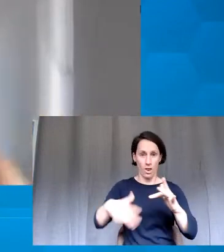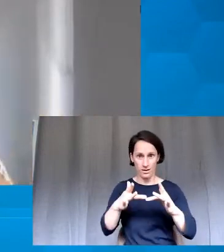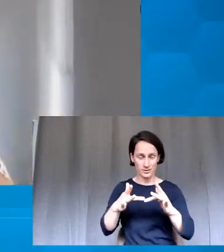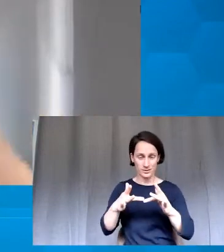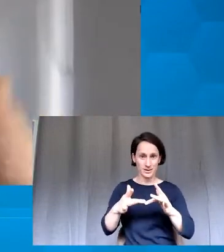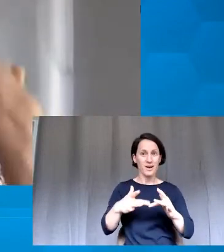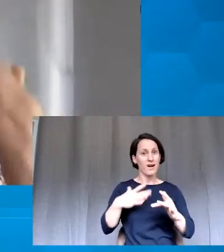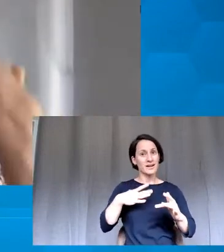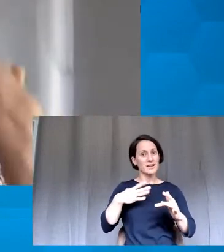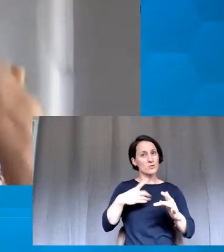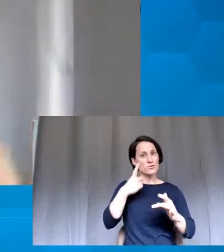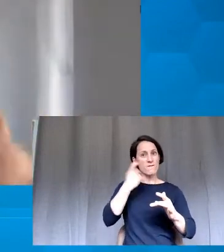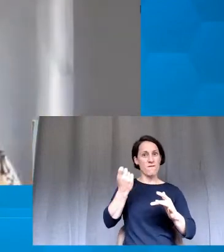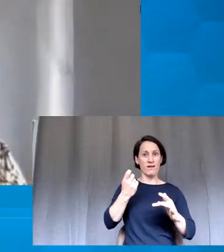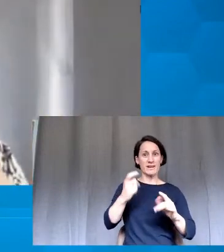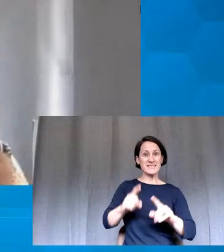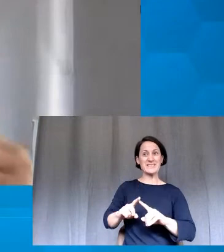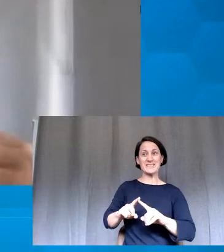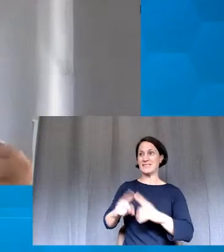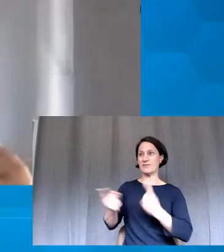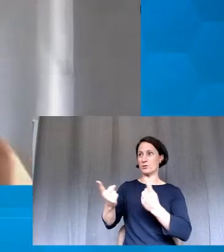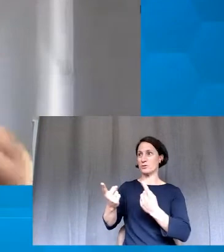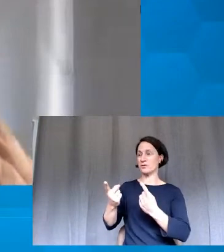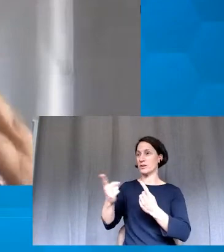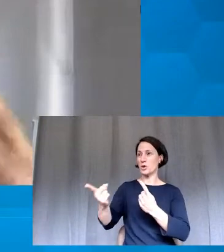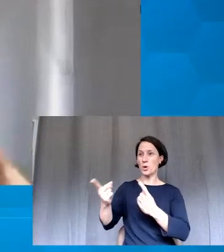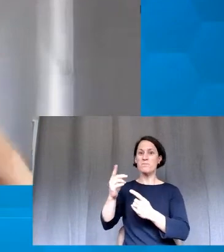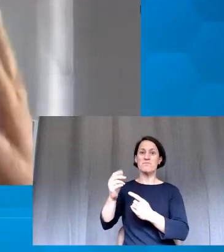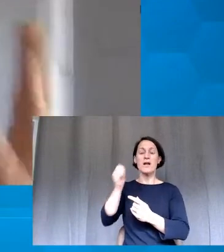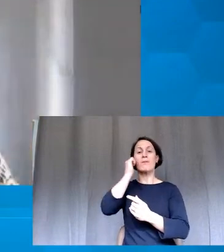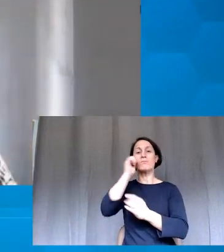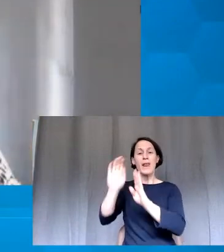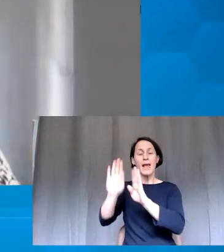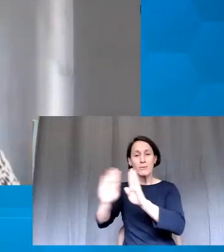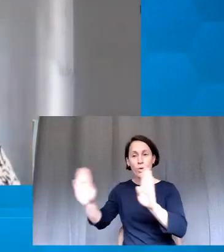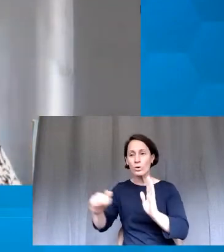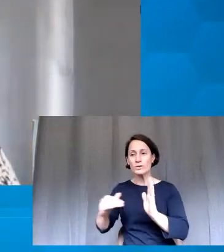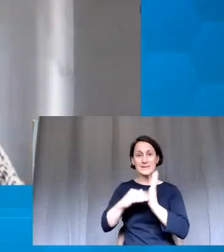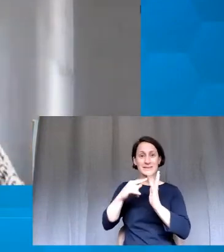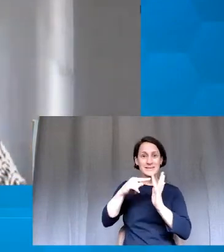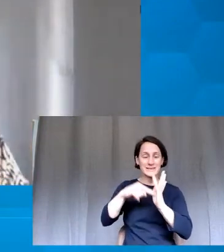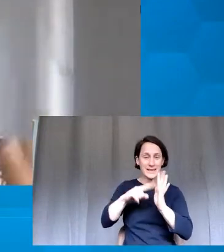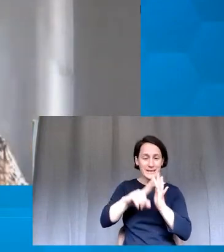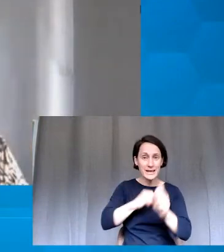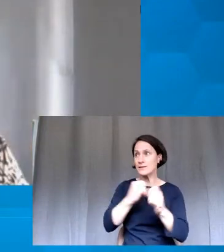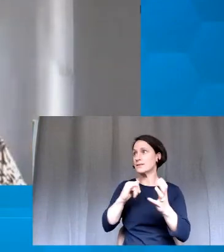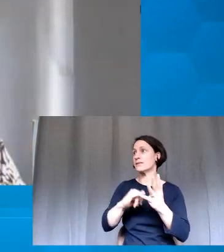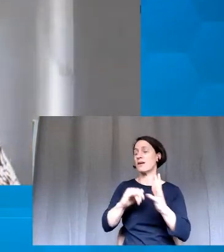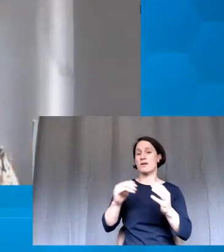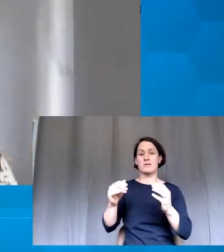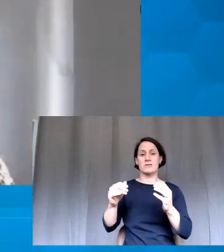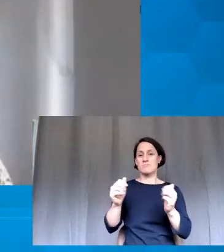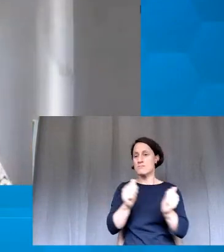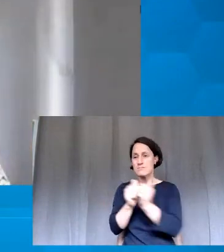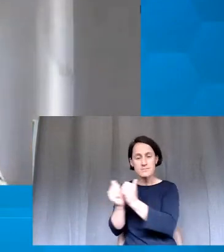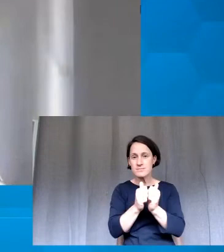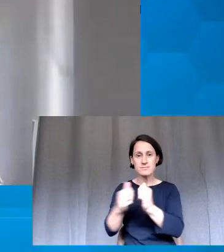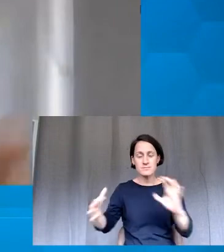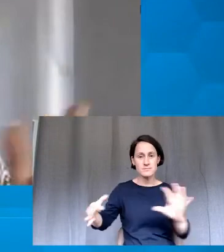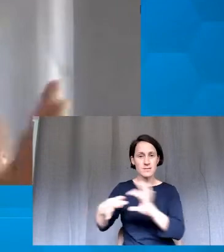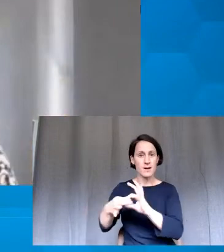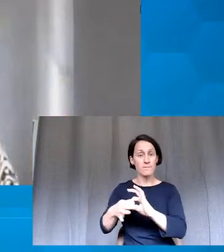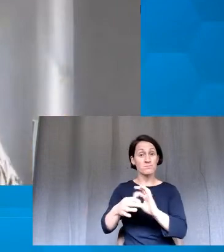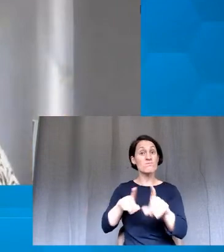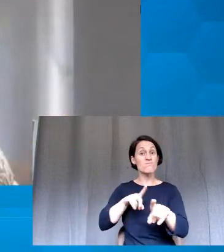of using multiple platforms like Blackboard Collaborate and Zetings at the same time, the majority of my students actually